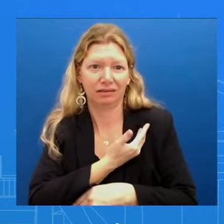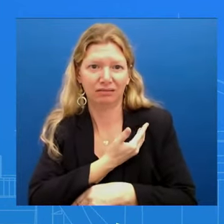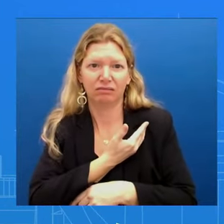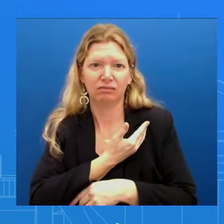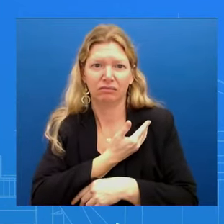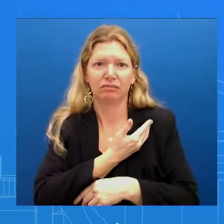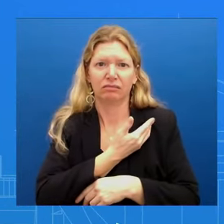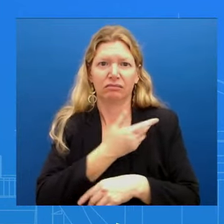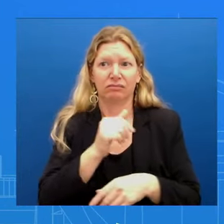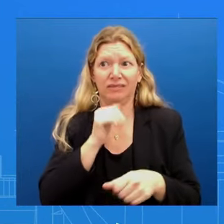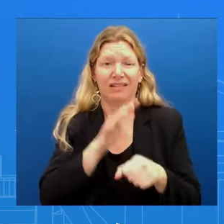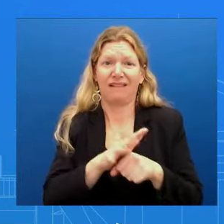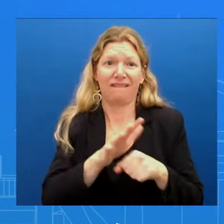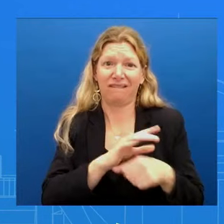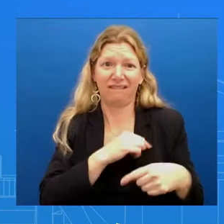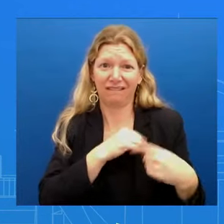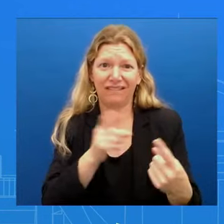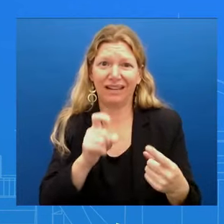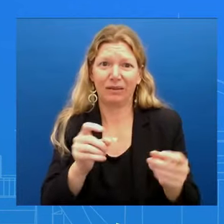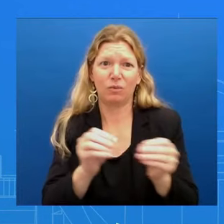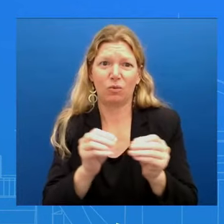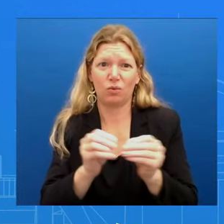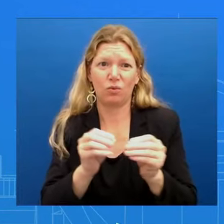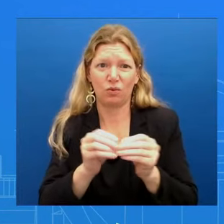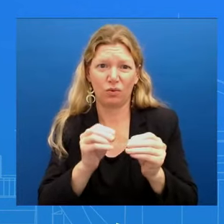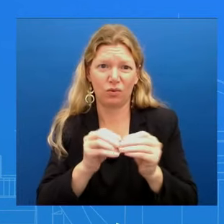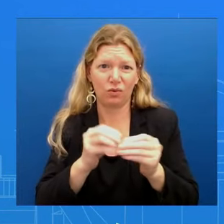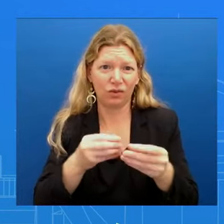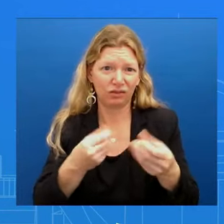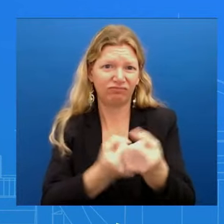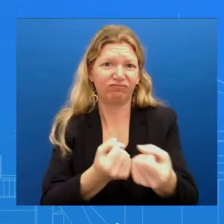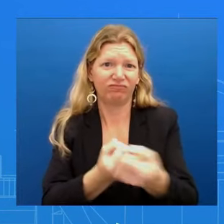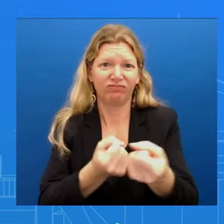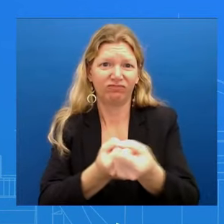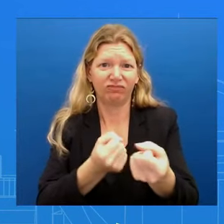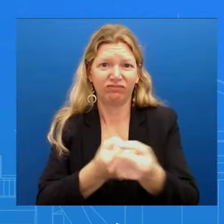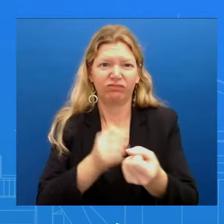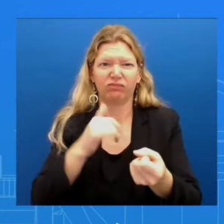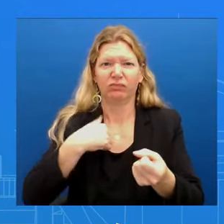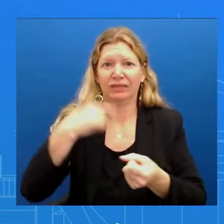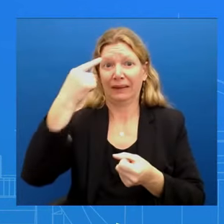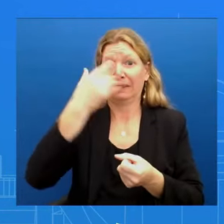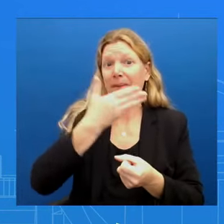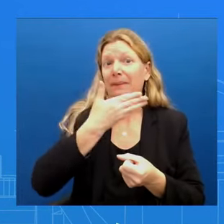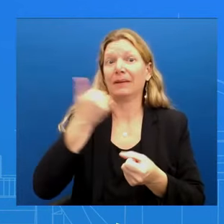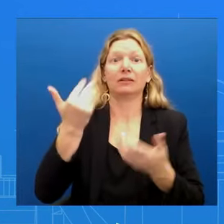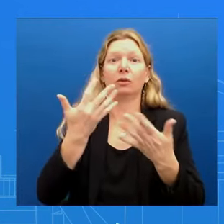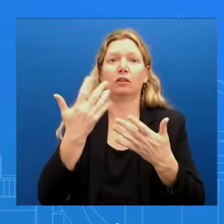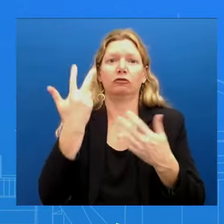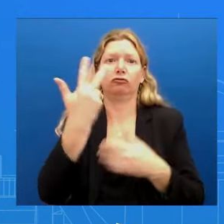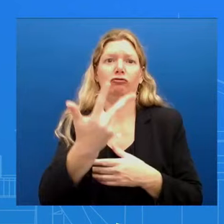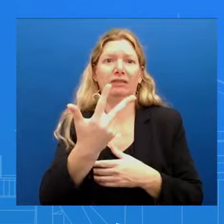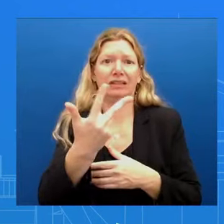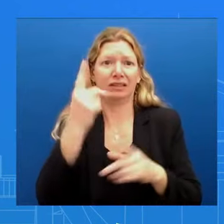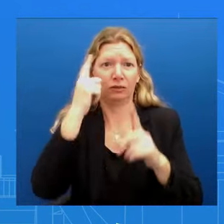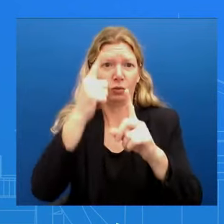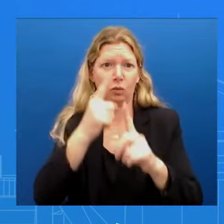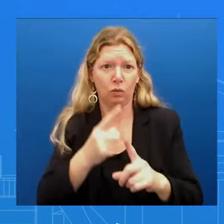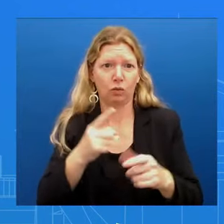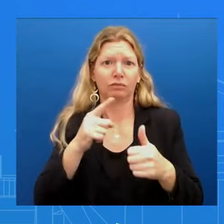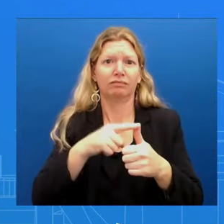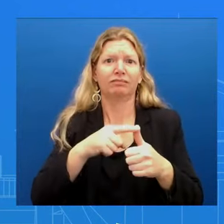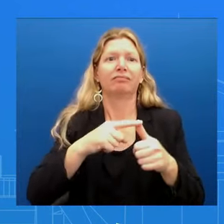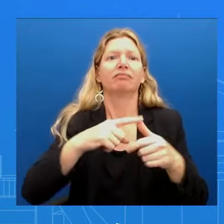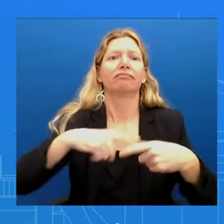to get an extended pause in place To bring the violence down to get people out and get aid in And that's what we're focused on And I get the thrust of the question